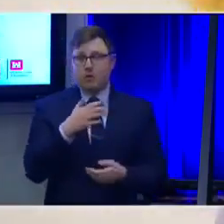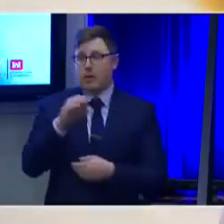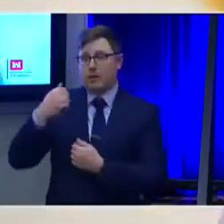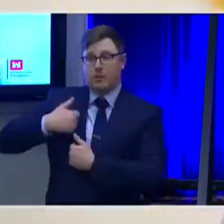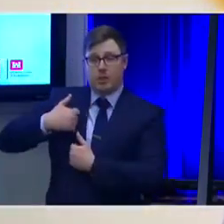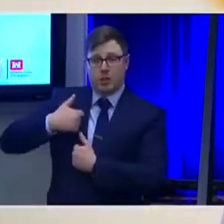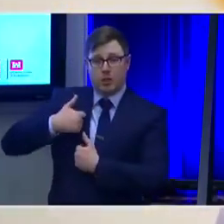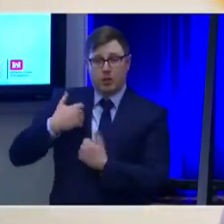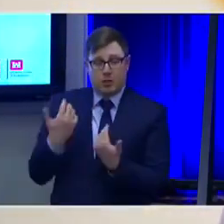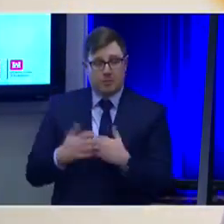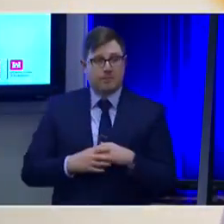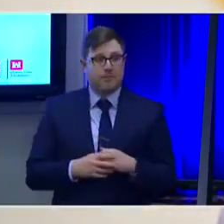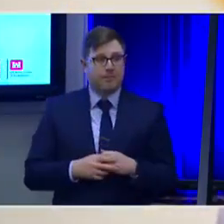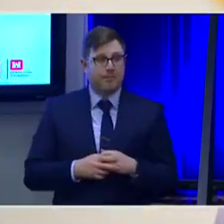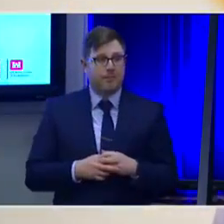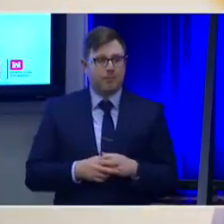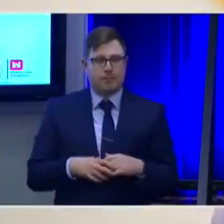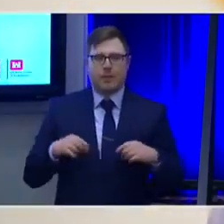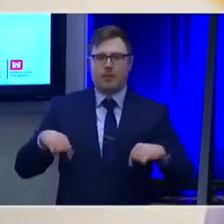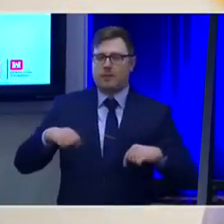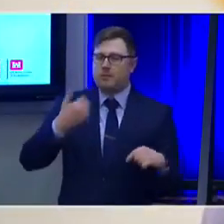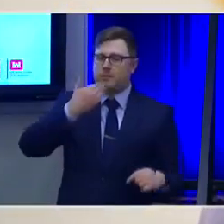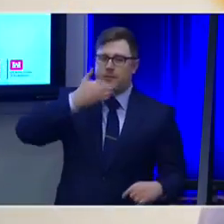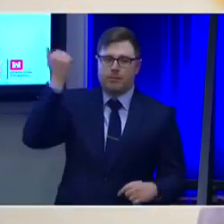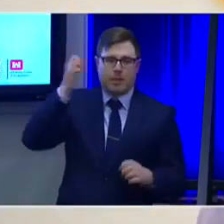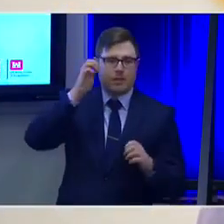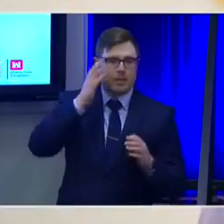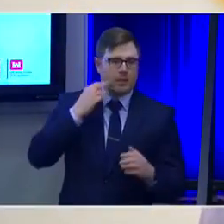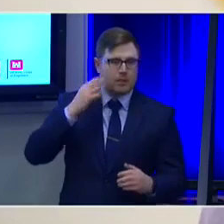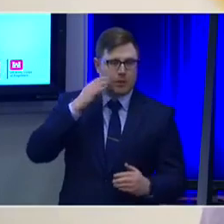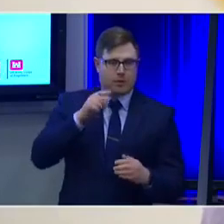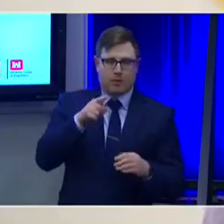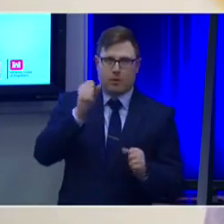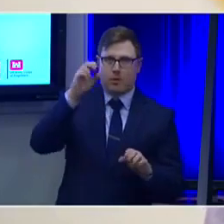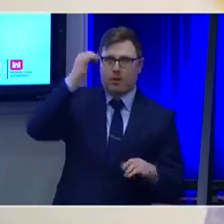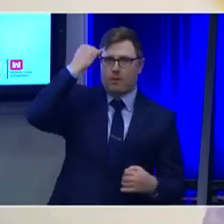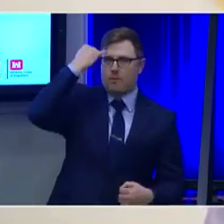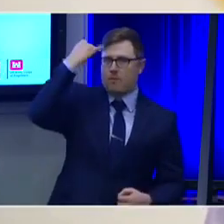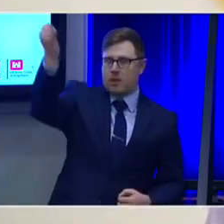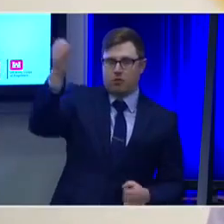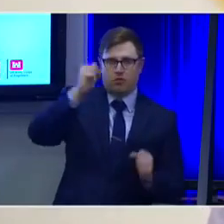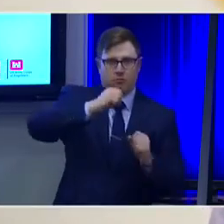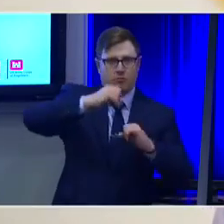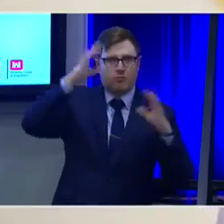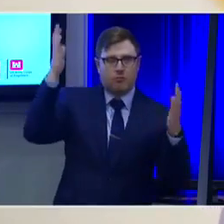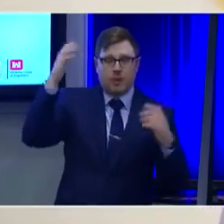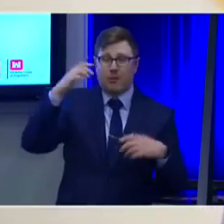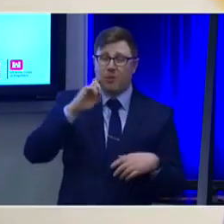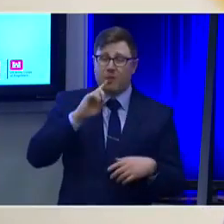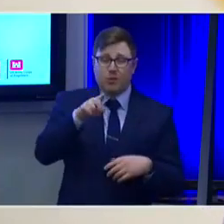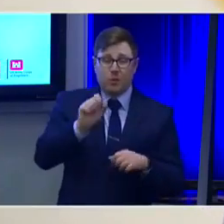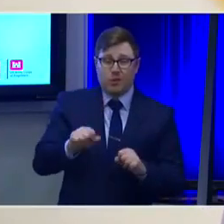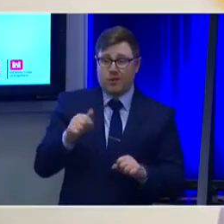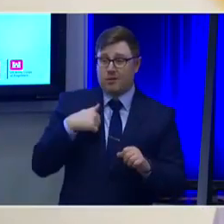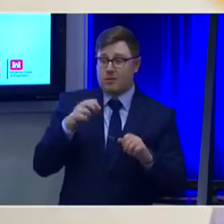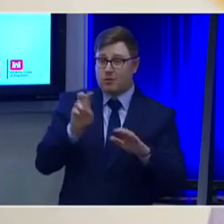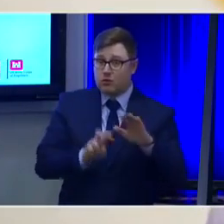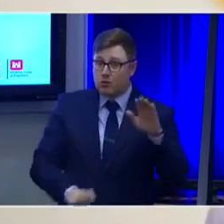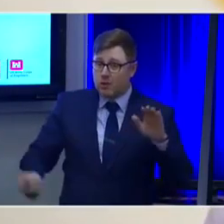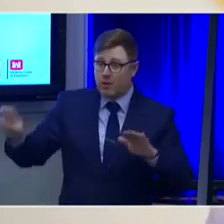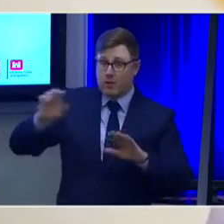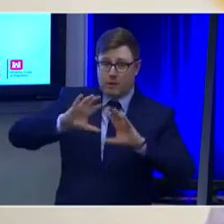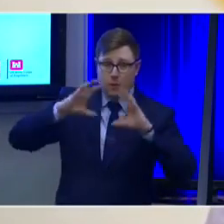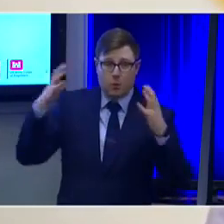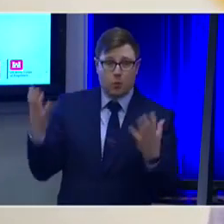It's the best experience you could imagine throughout a career. You can go anywhere in the world, pretty much, without,